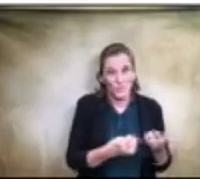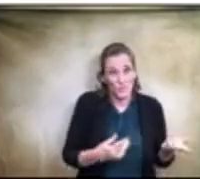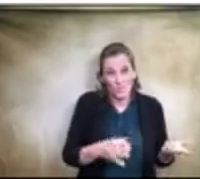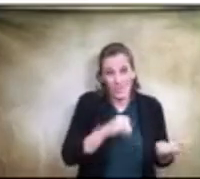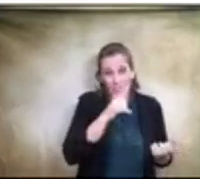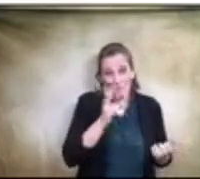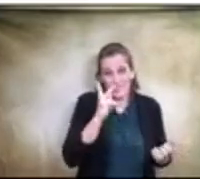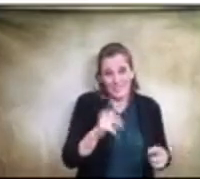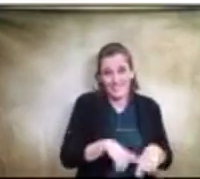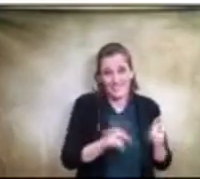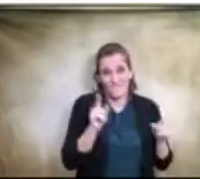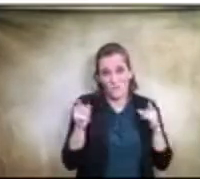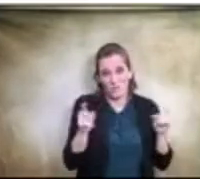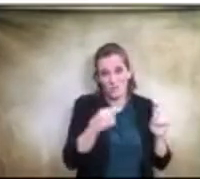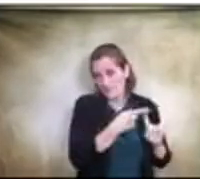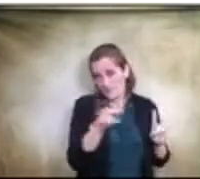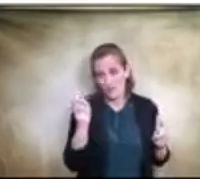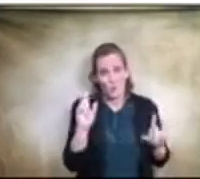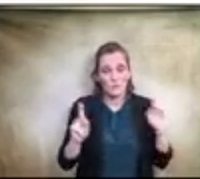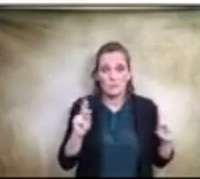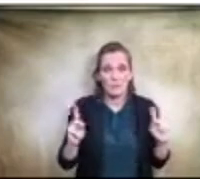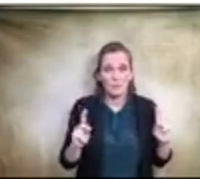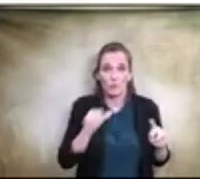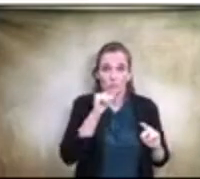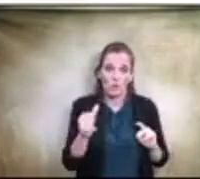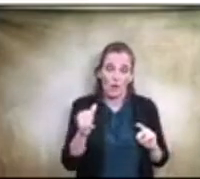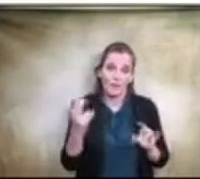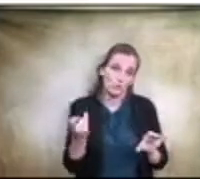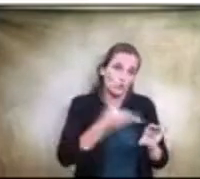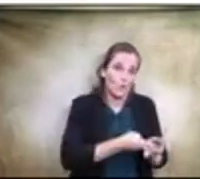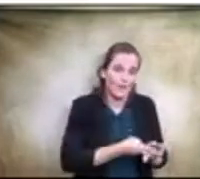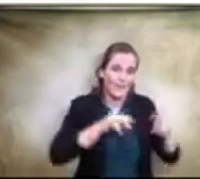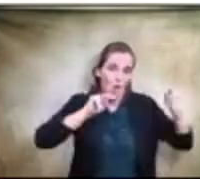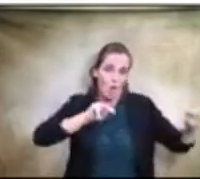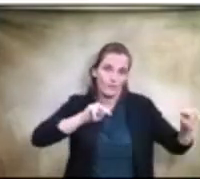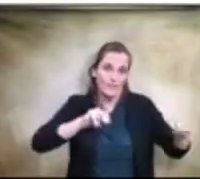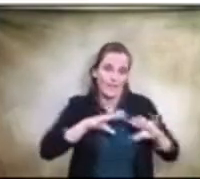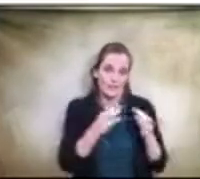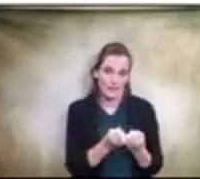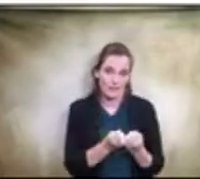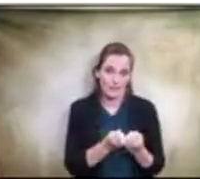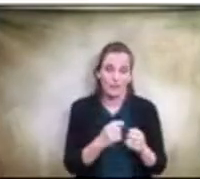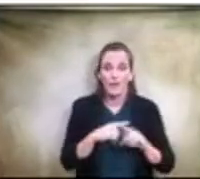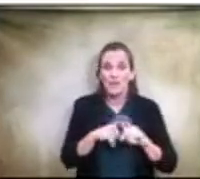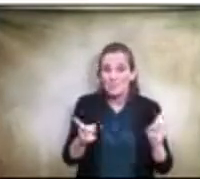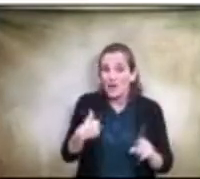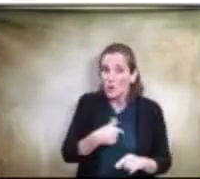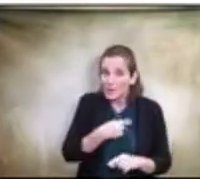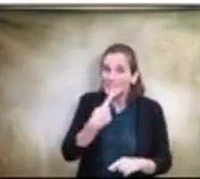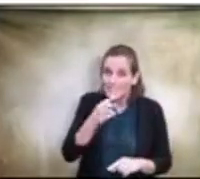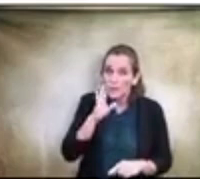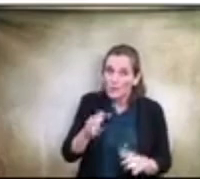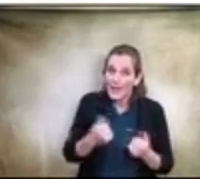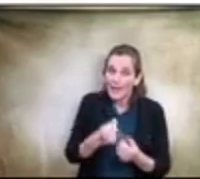people still being on the oversight committee if they desire to, but we also said that we were going to have transparency and how the funds